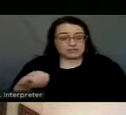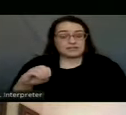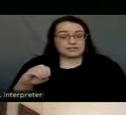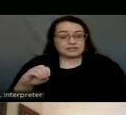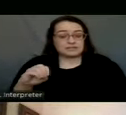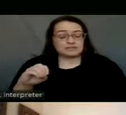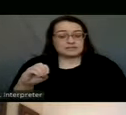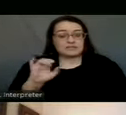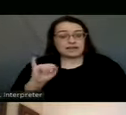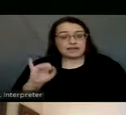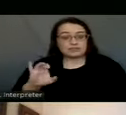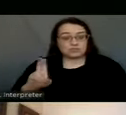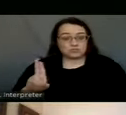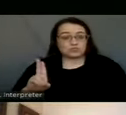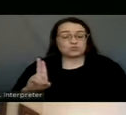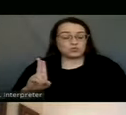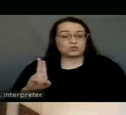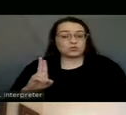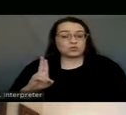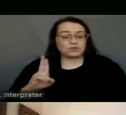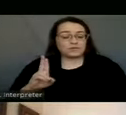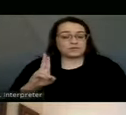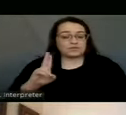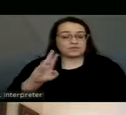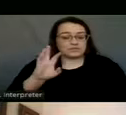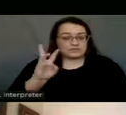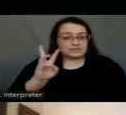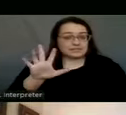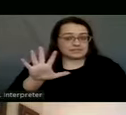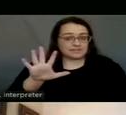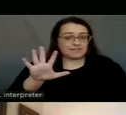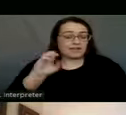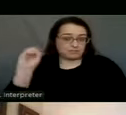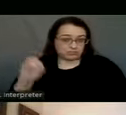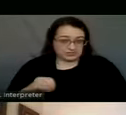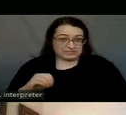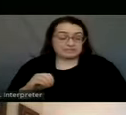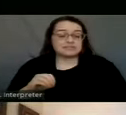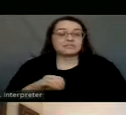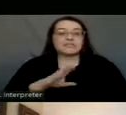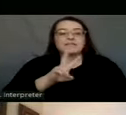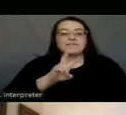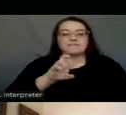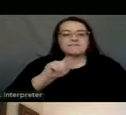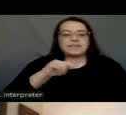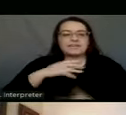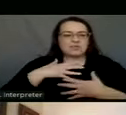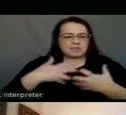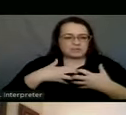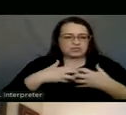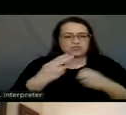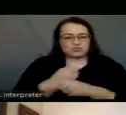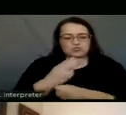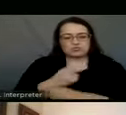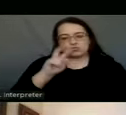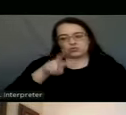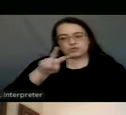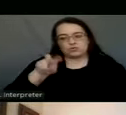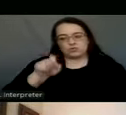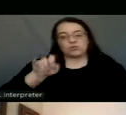ICU utilization is at 65%, and ventilator utilization is at 22